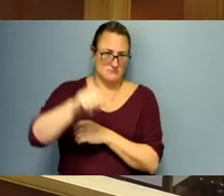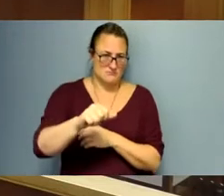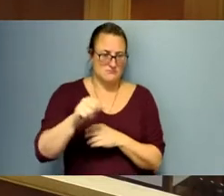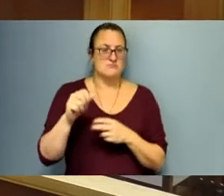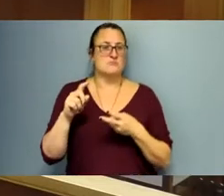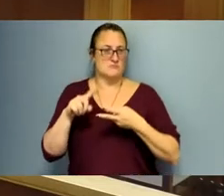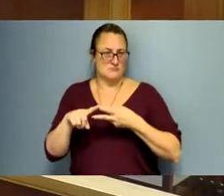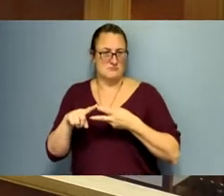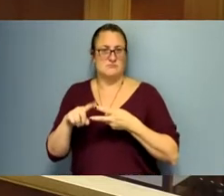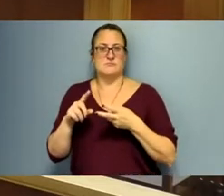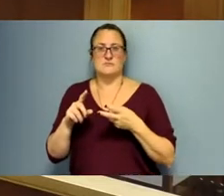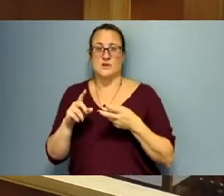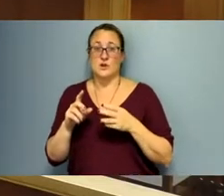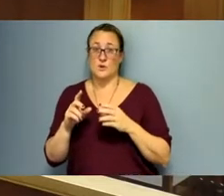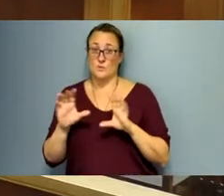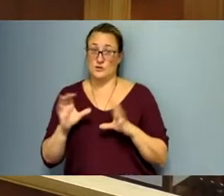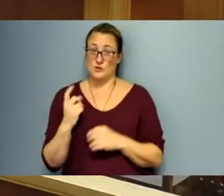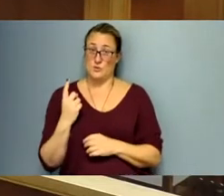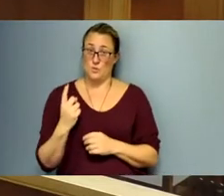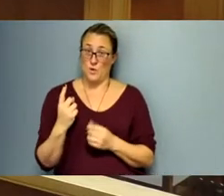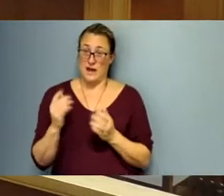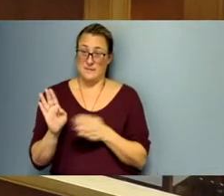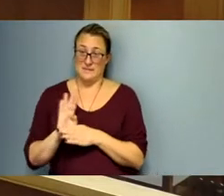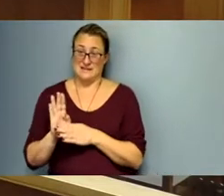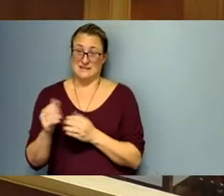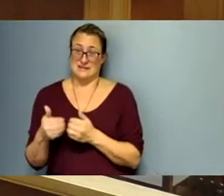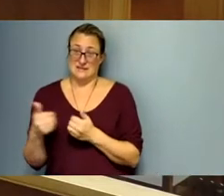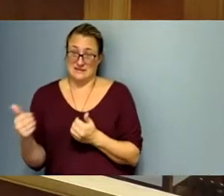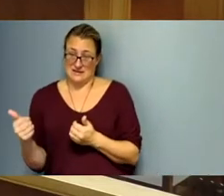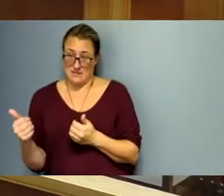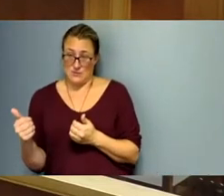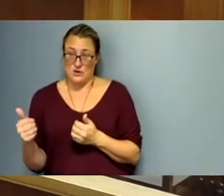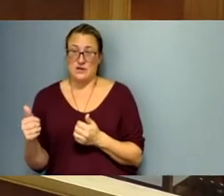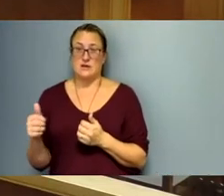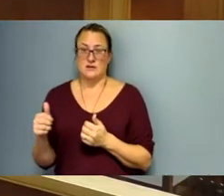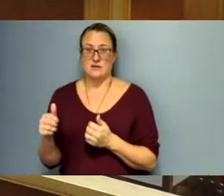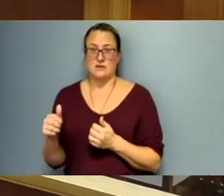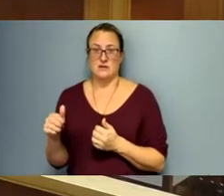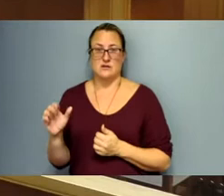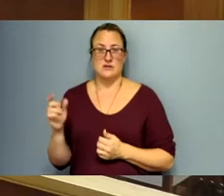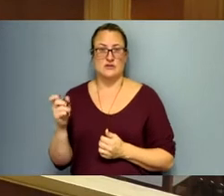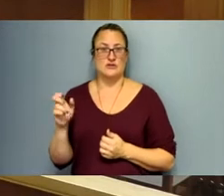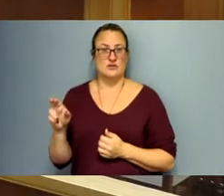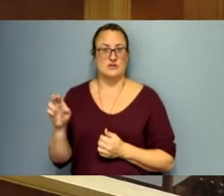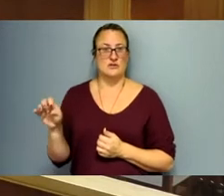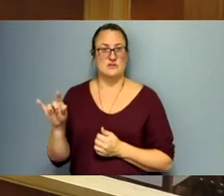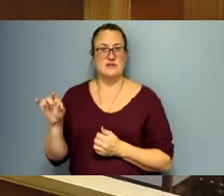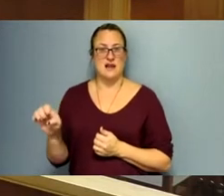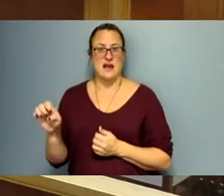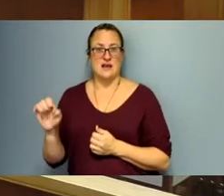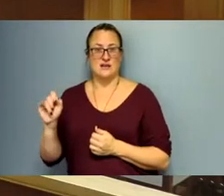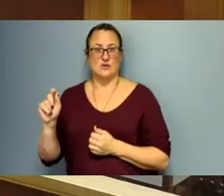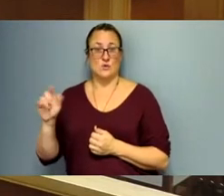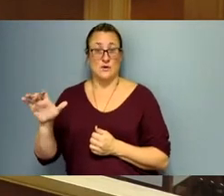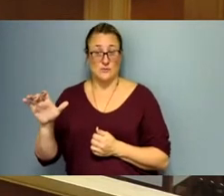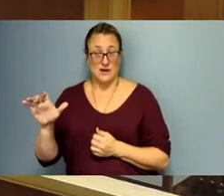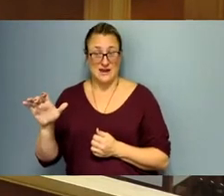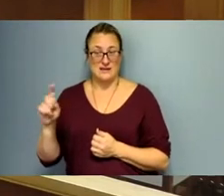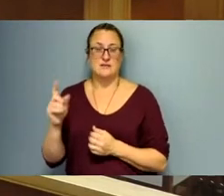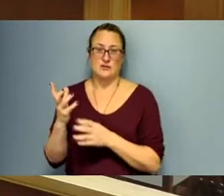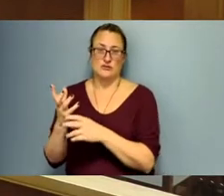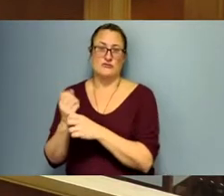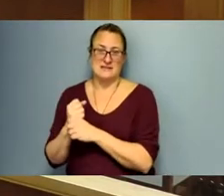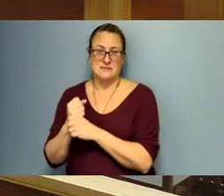are going to do one of these businesses separately. Shear Style Incorporated is a recipient